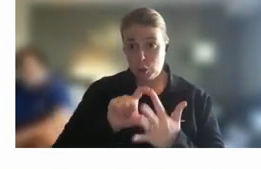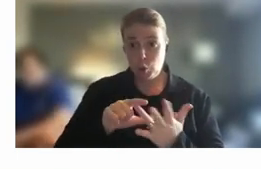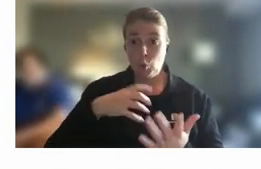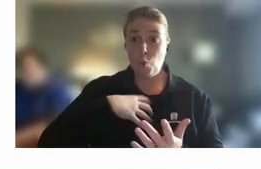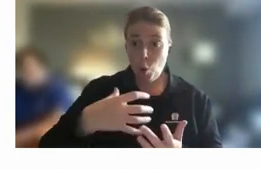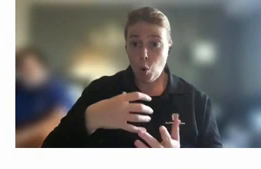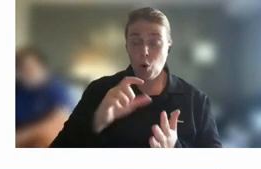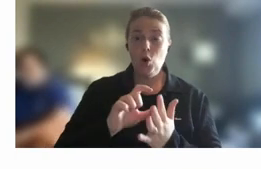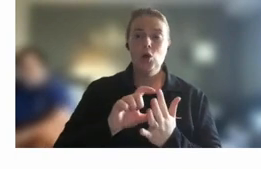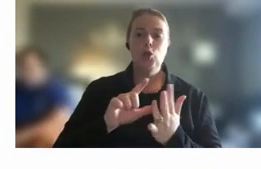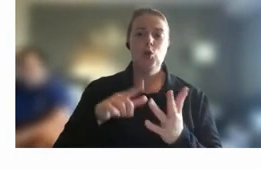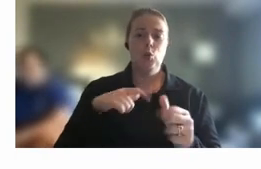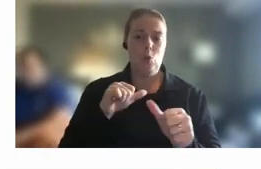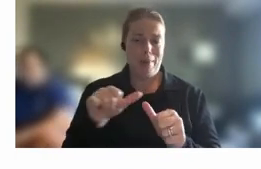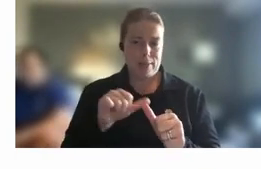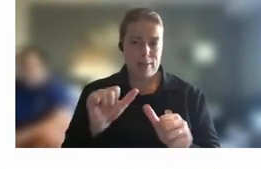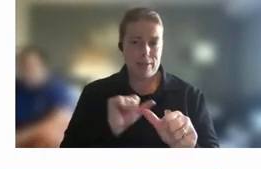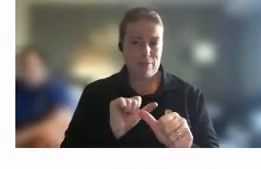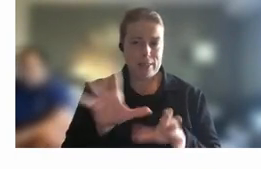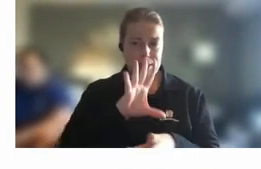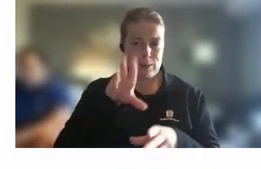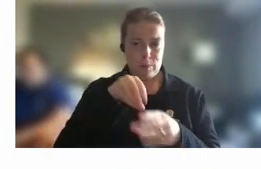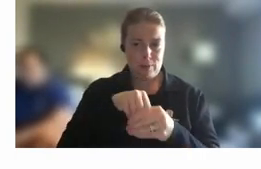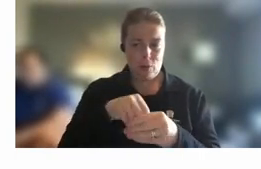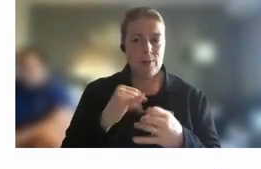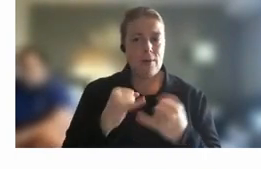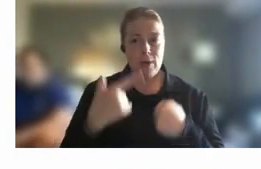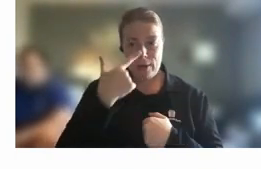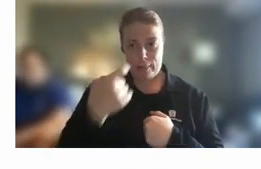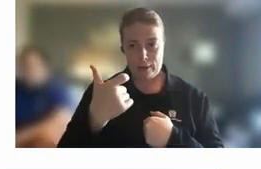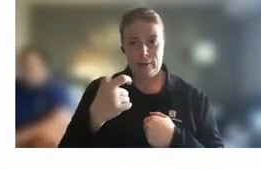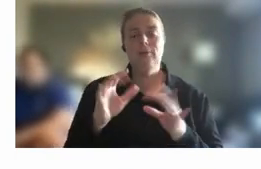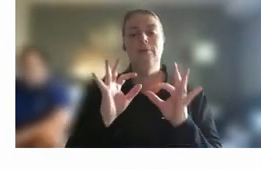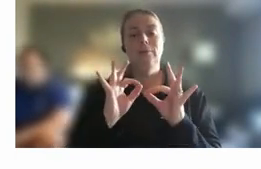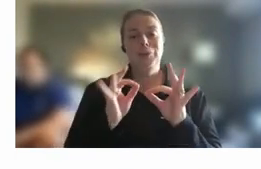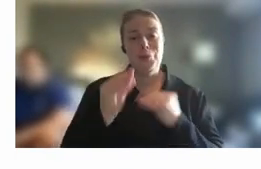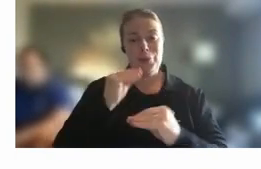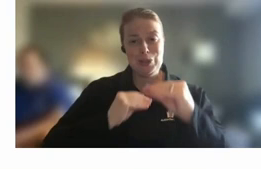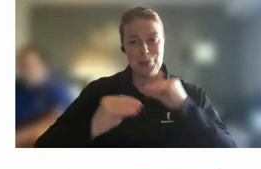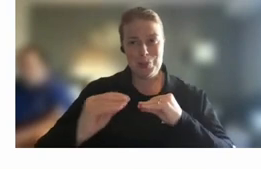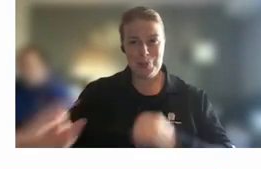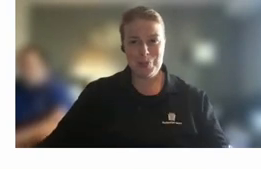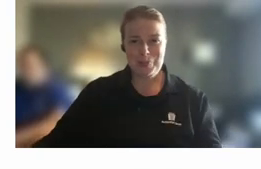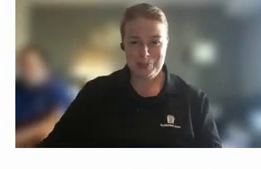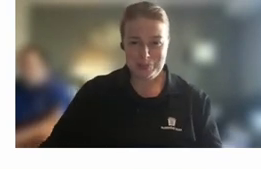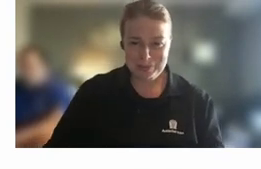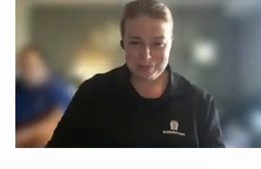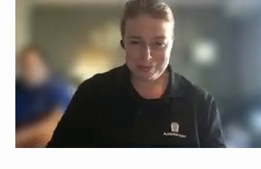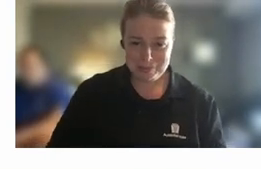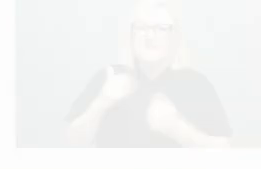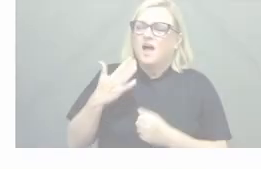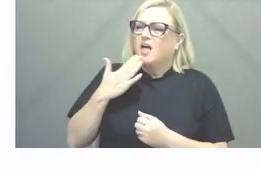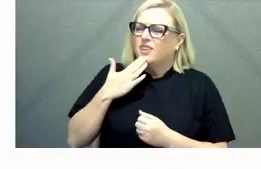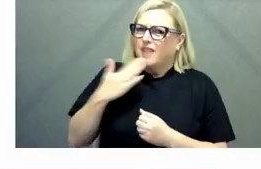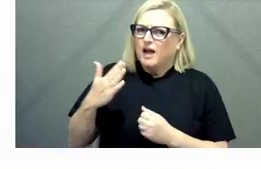so it's a wonderful thing to be a part of and it's a great privilege yeah and jessica again as you were talking i i was thinking